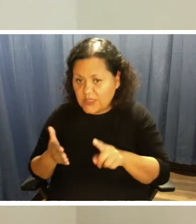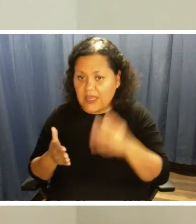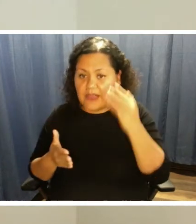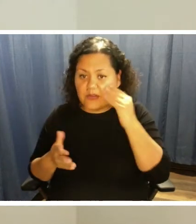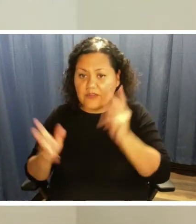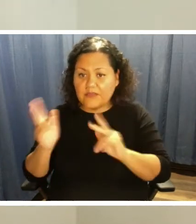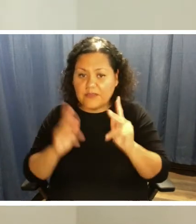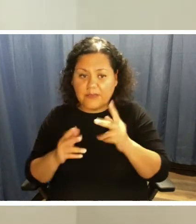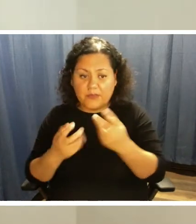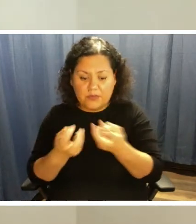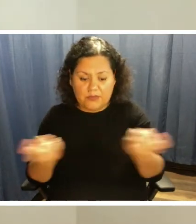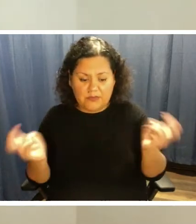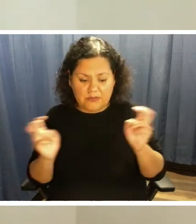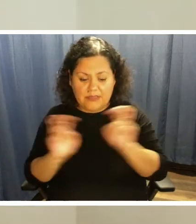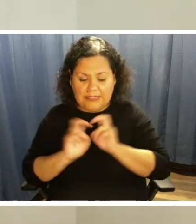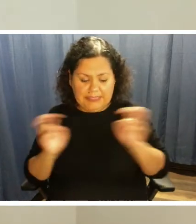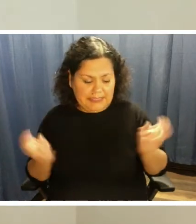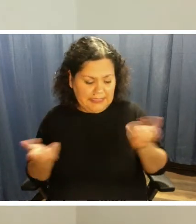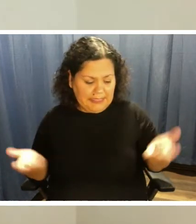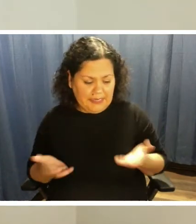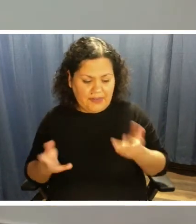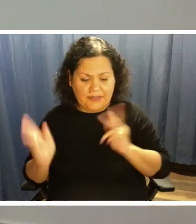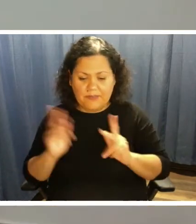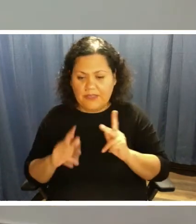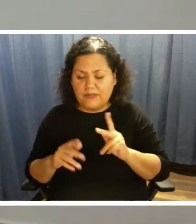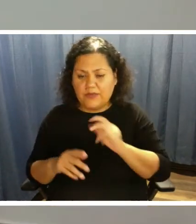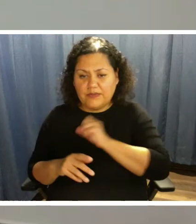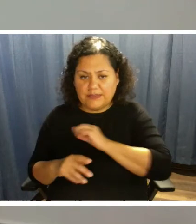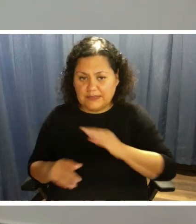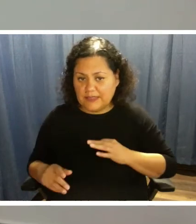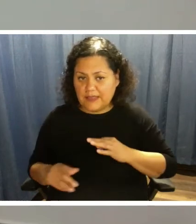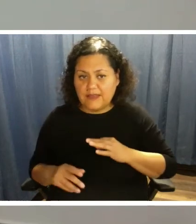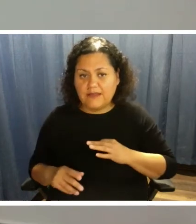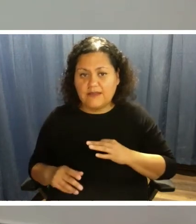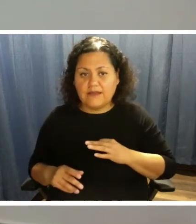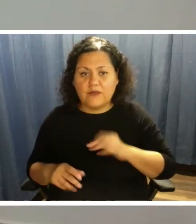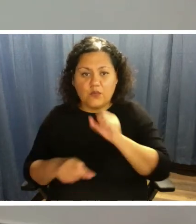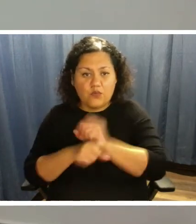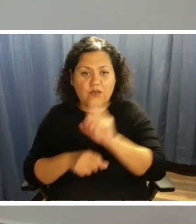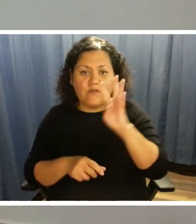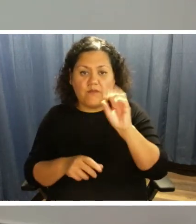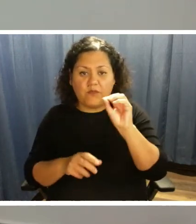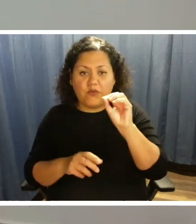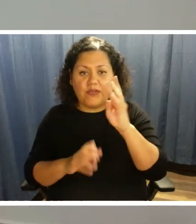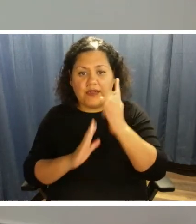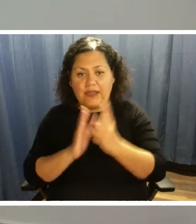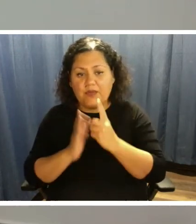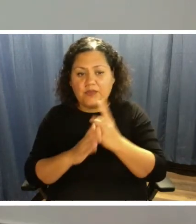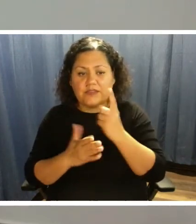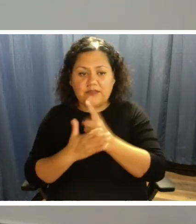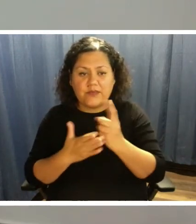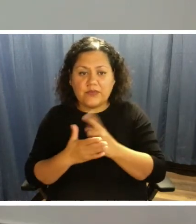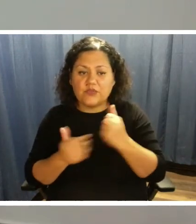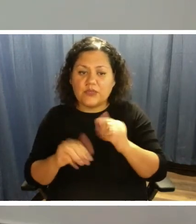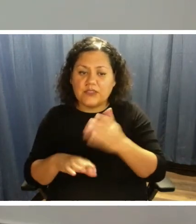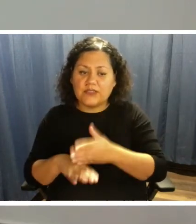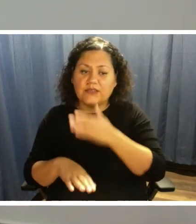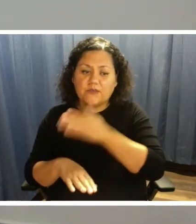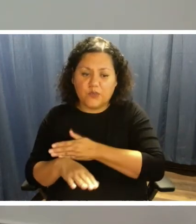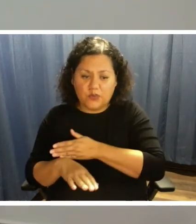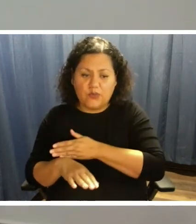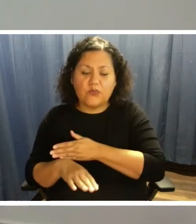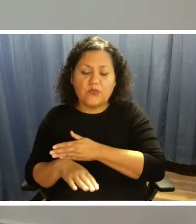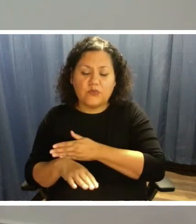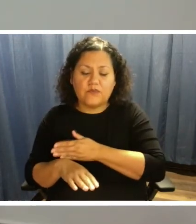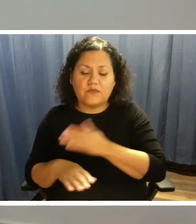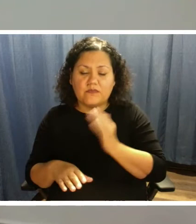this table and the people on their staffs were, you know, 40 hours a week trying to improve the services over the last several years. We've